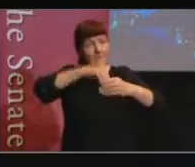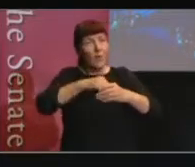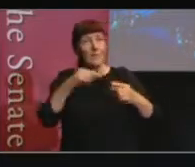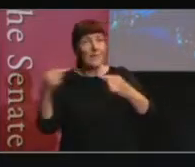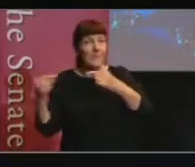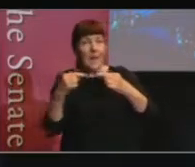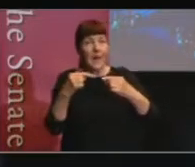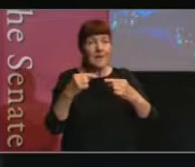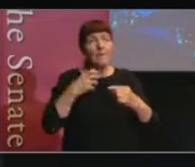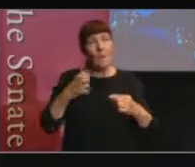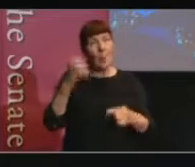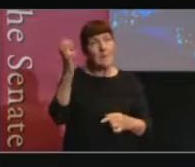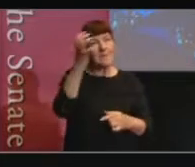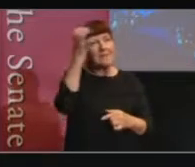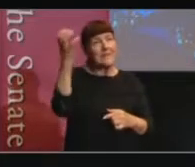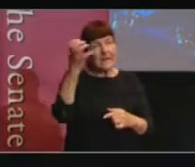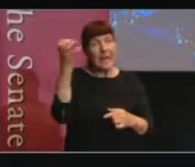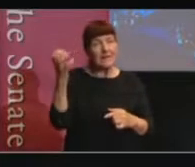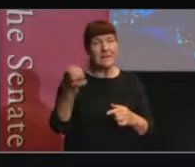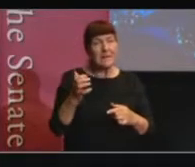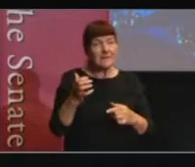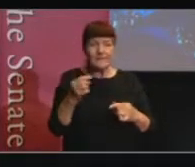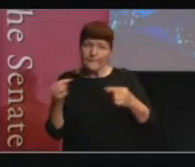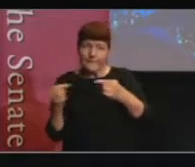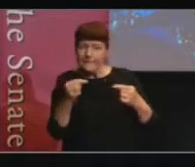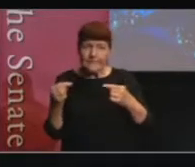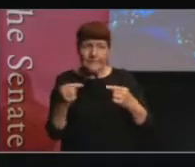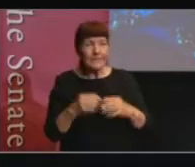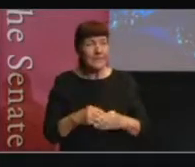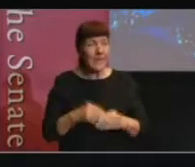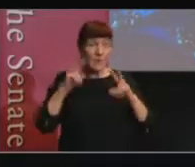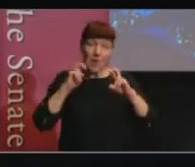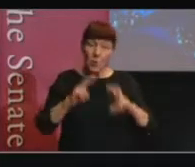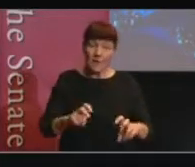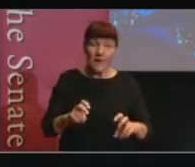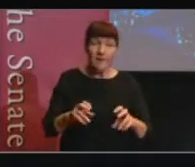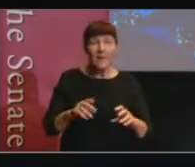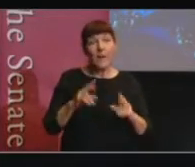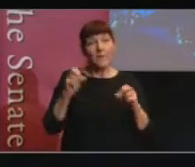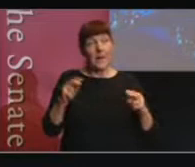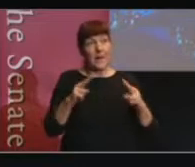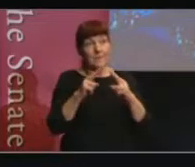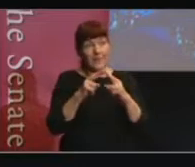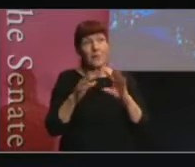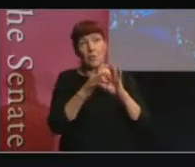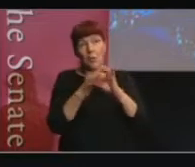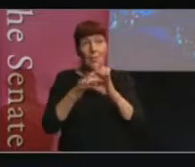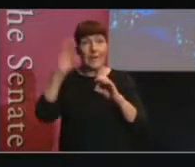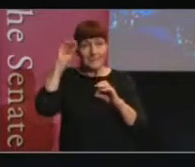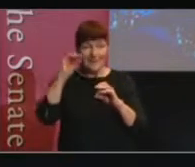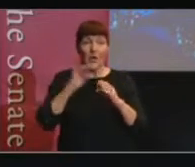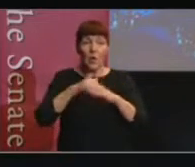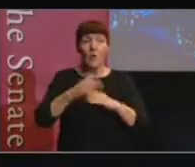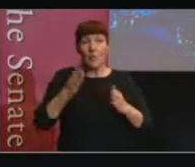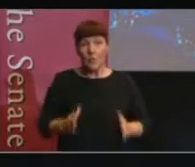my view. So, when we look at the Parliamentary Joint Committee on Human Rights, many scholars have said this has been